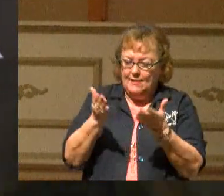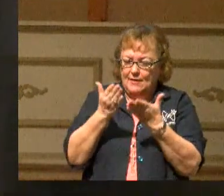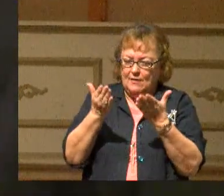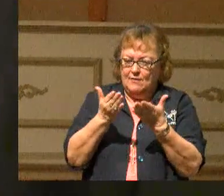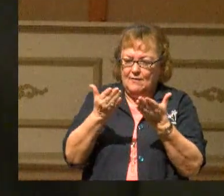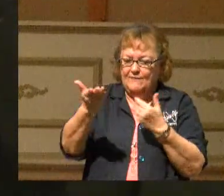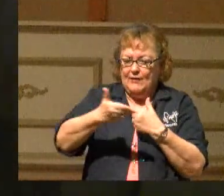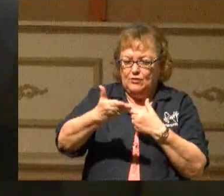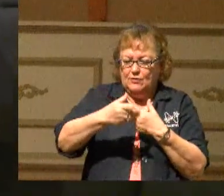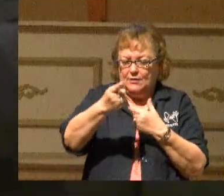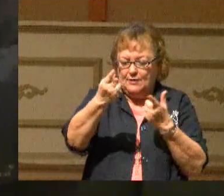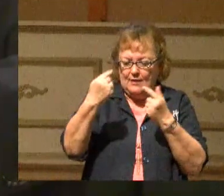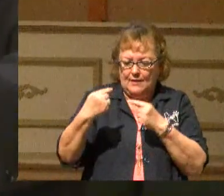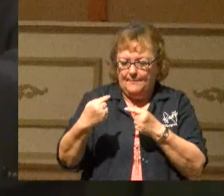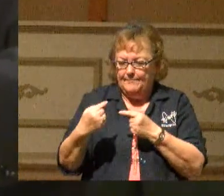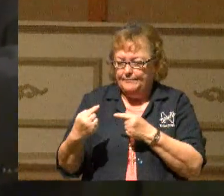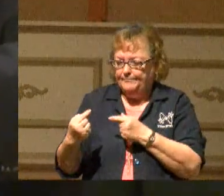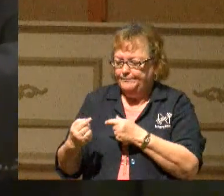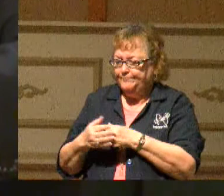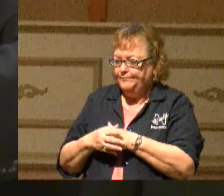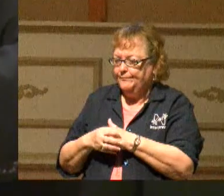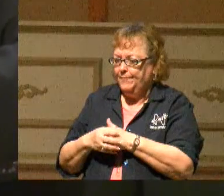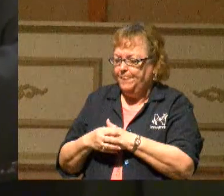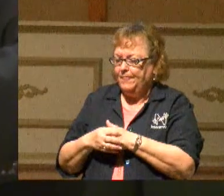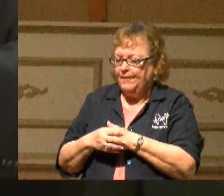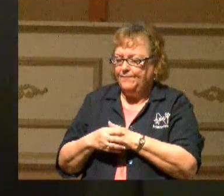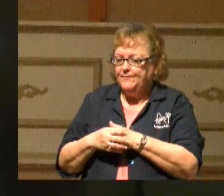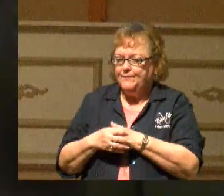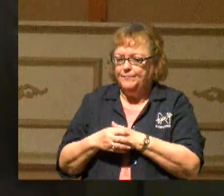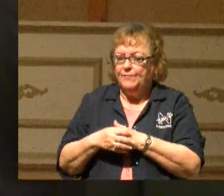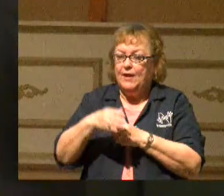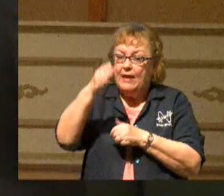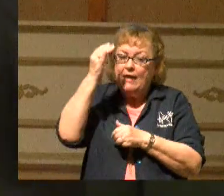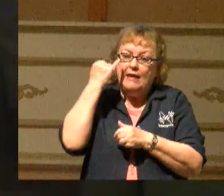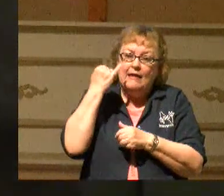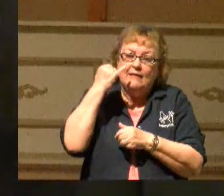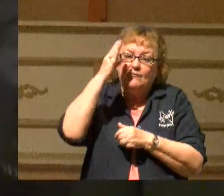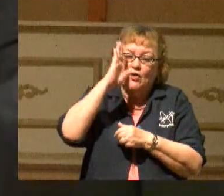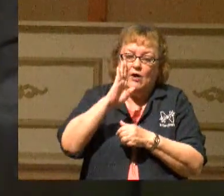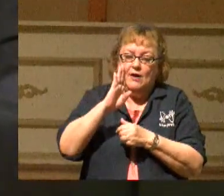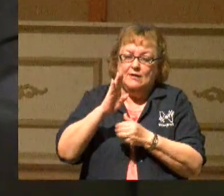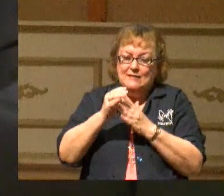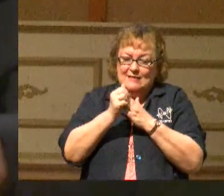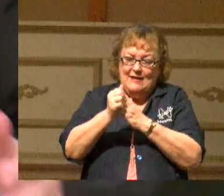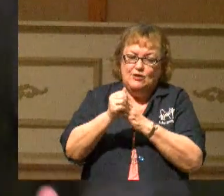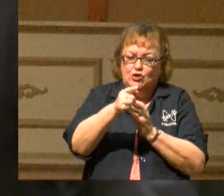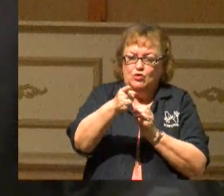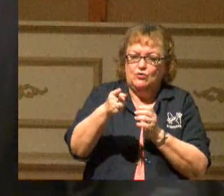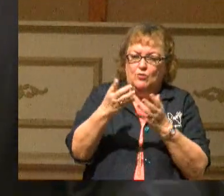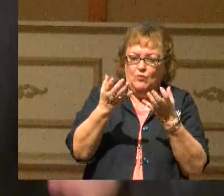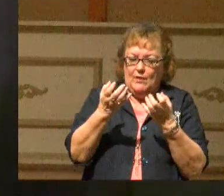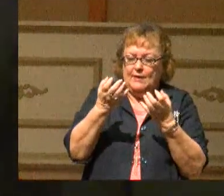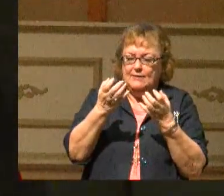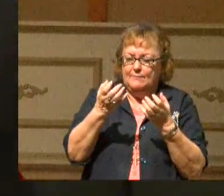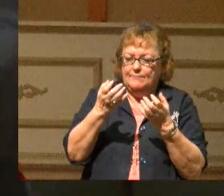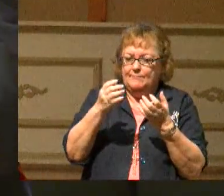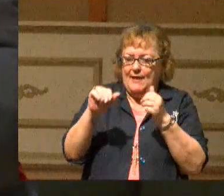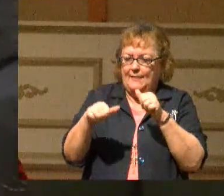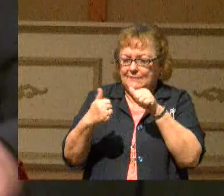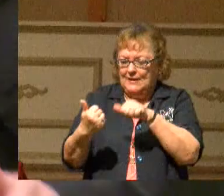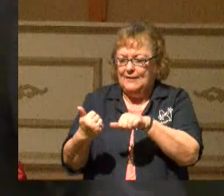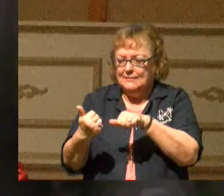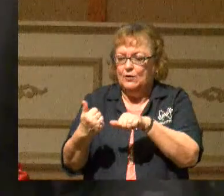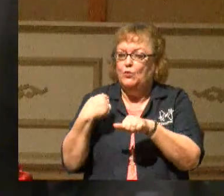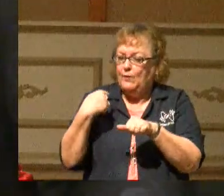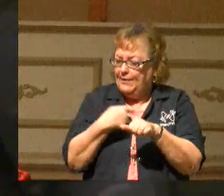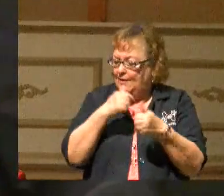on the first word of the first verse that we sing. If God has led you to be baptized, we can baptize